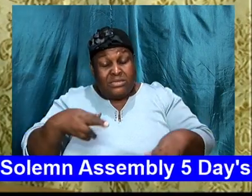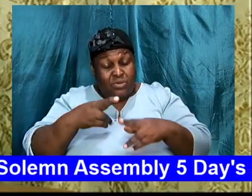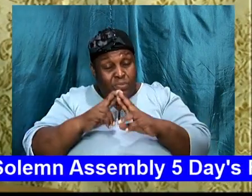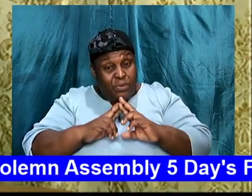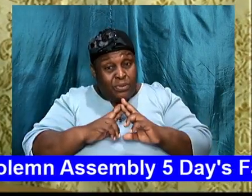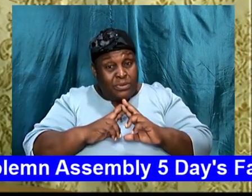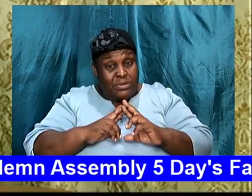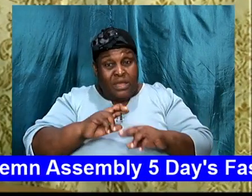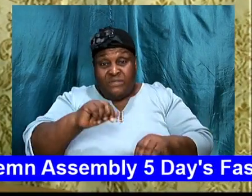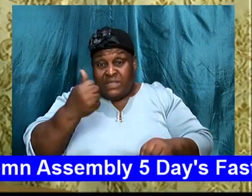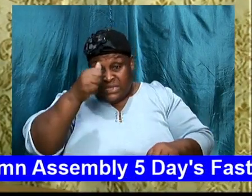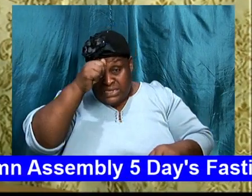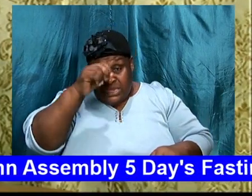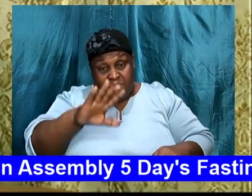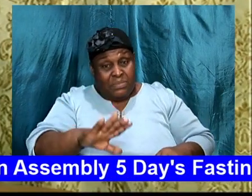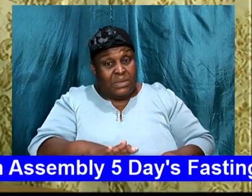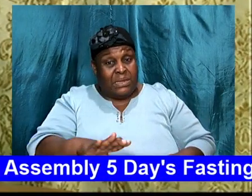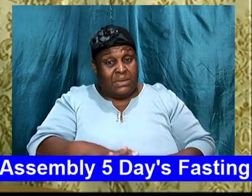while, God's will,